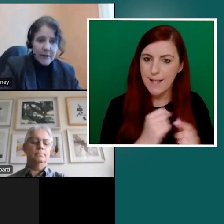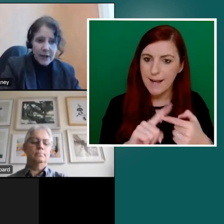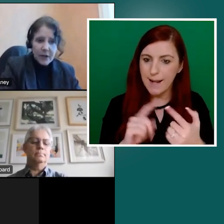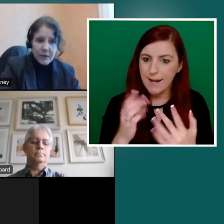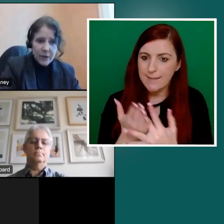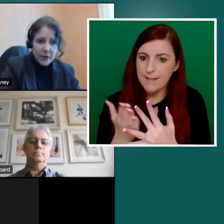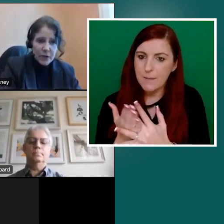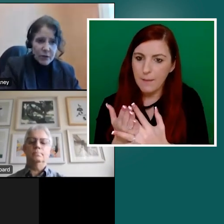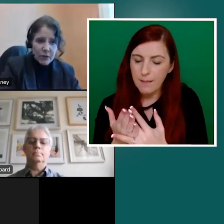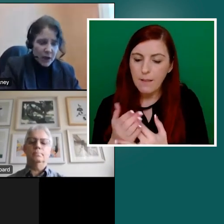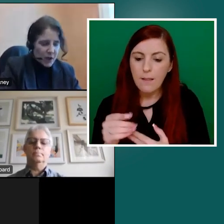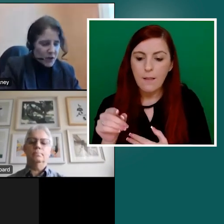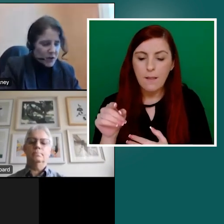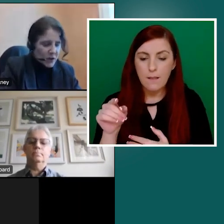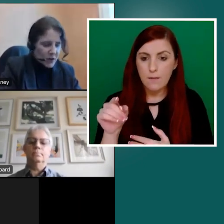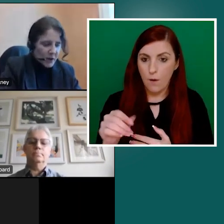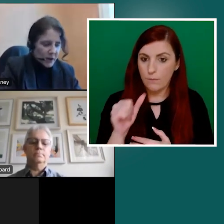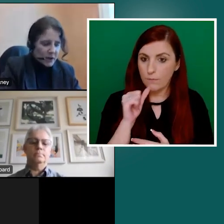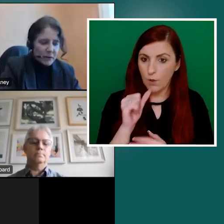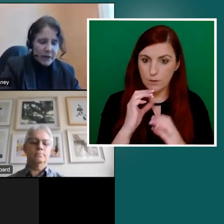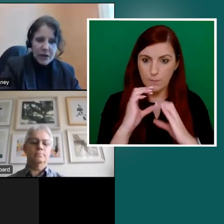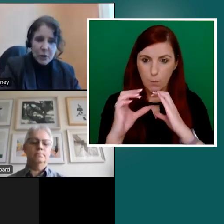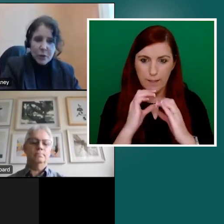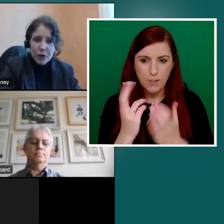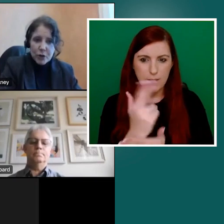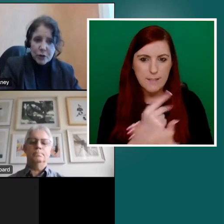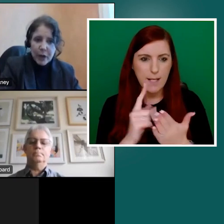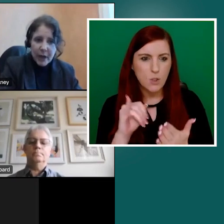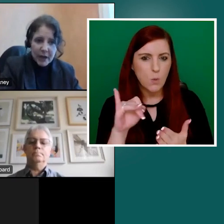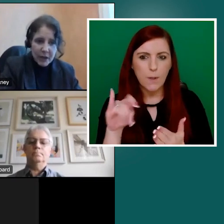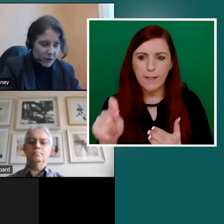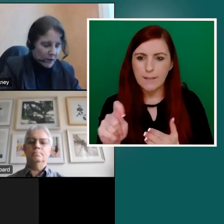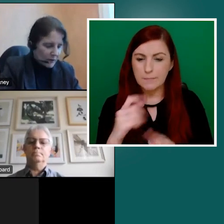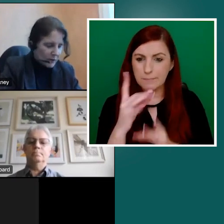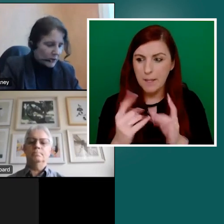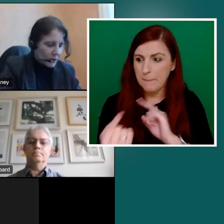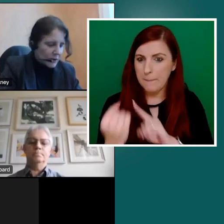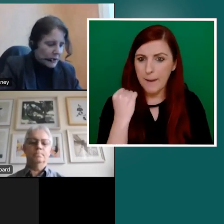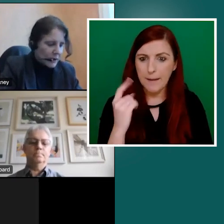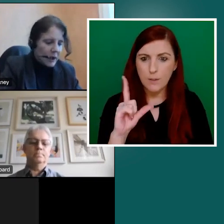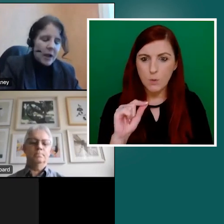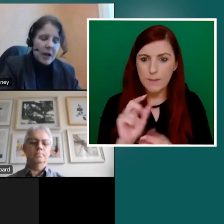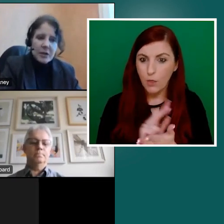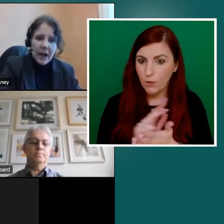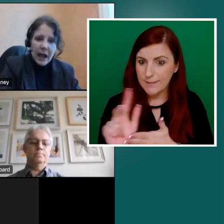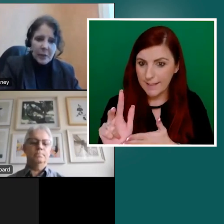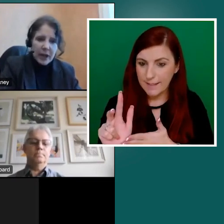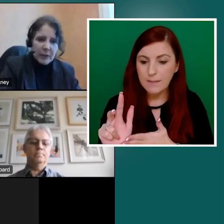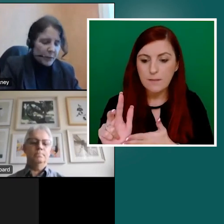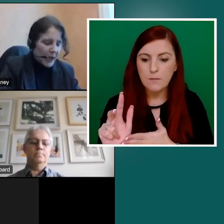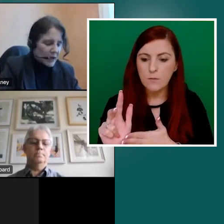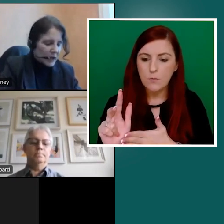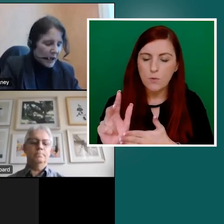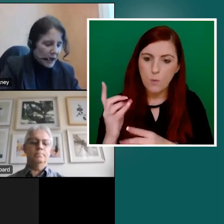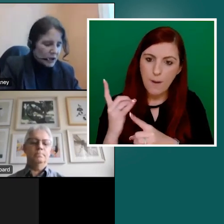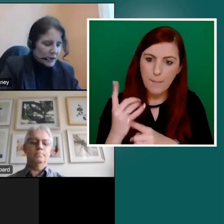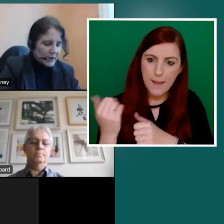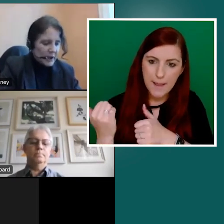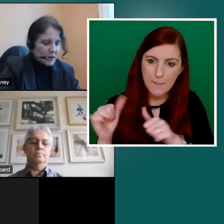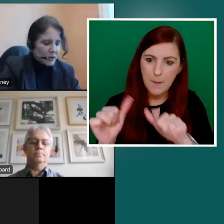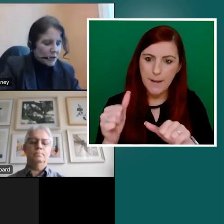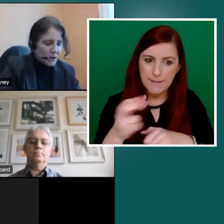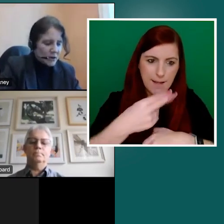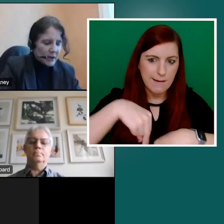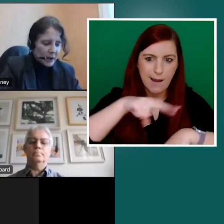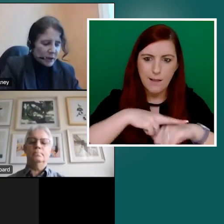And in fact, our first communications design toolkits were produced way back in 2013 to help implement a national